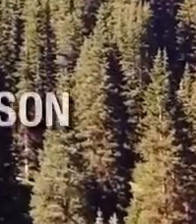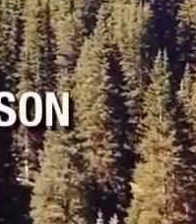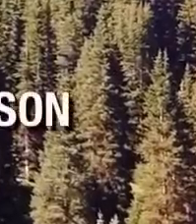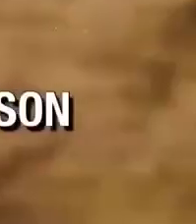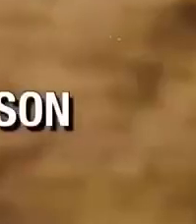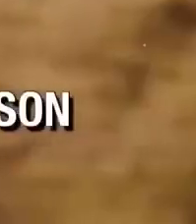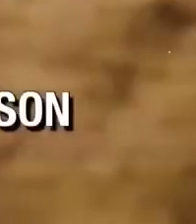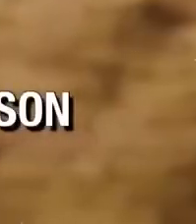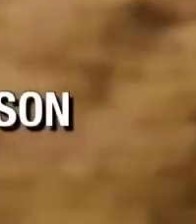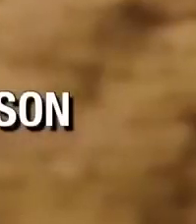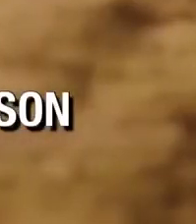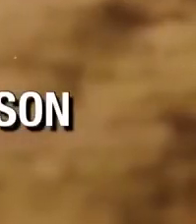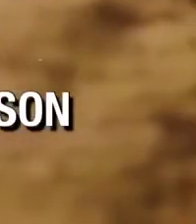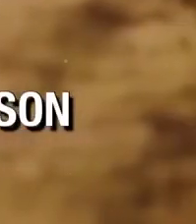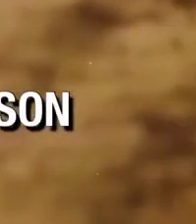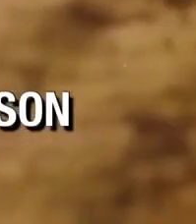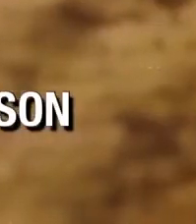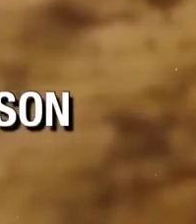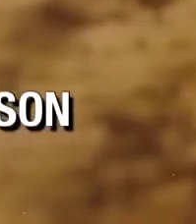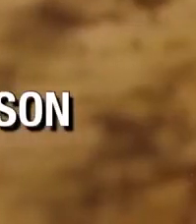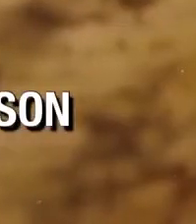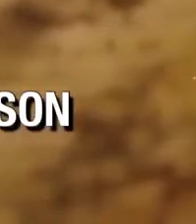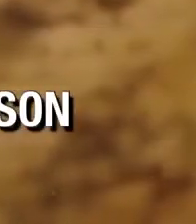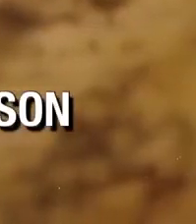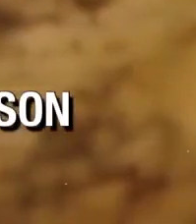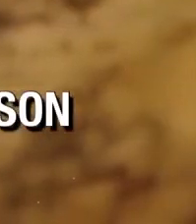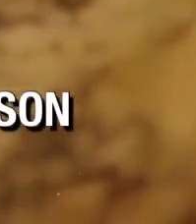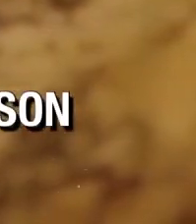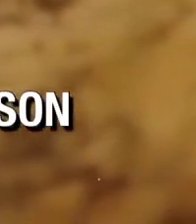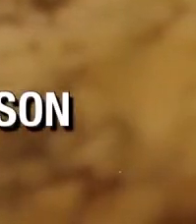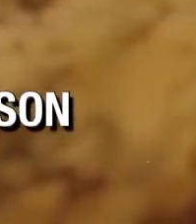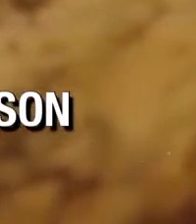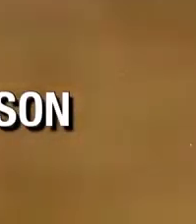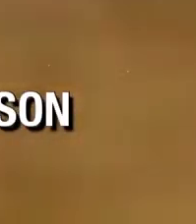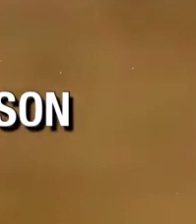And I will be His God